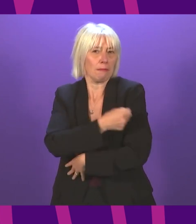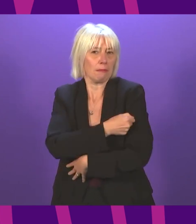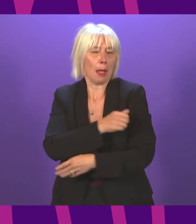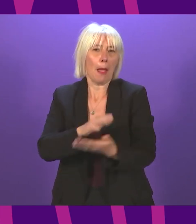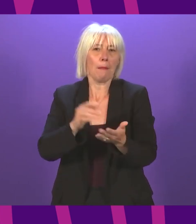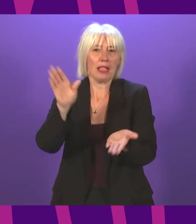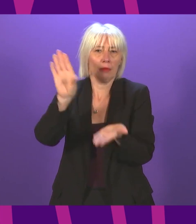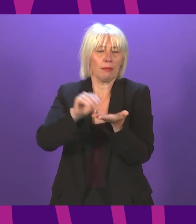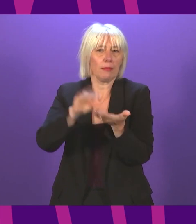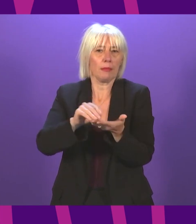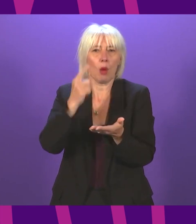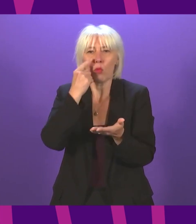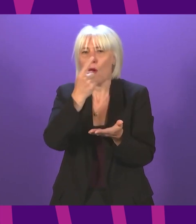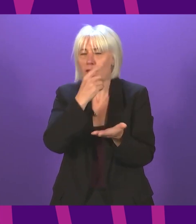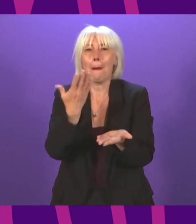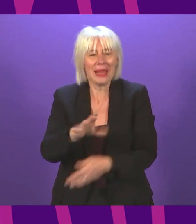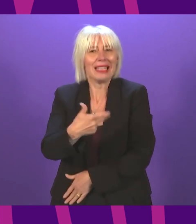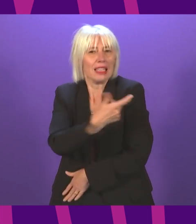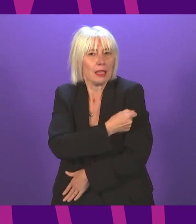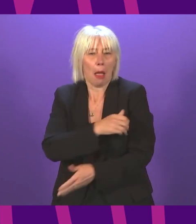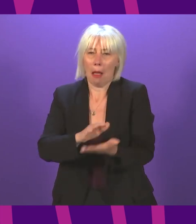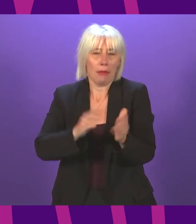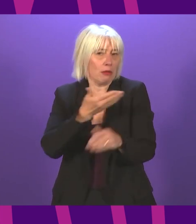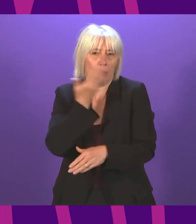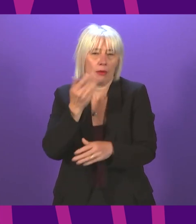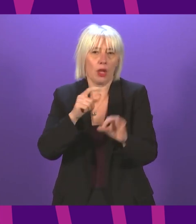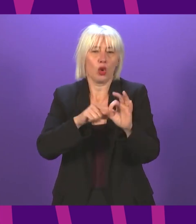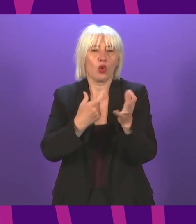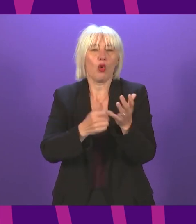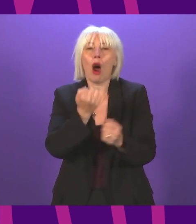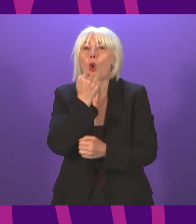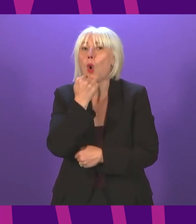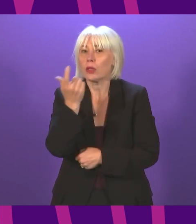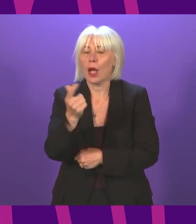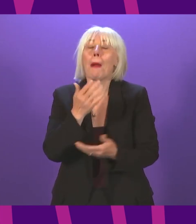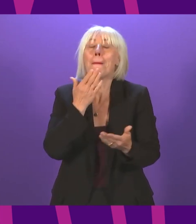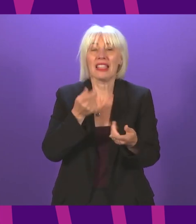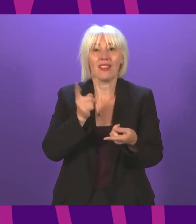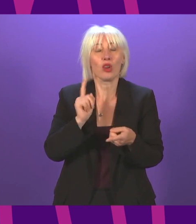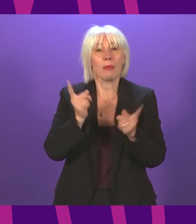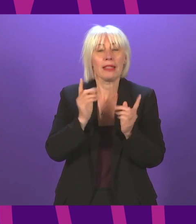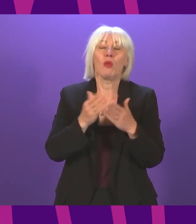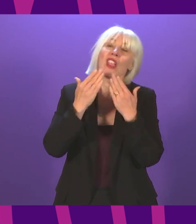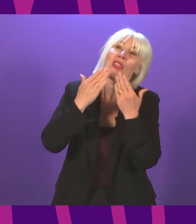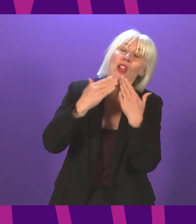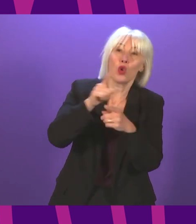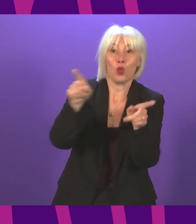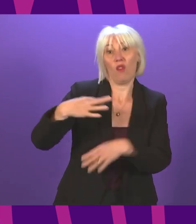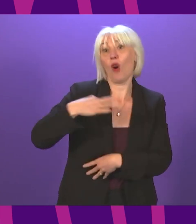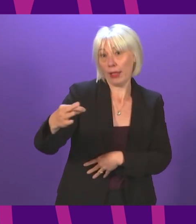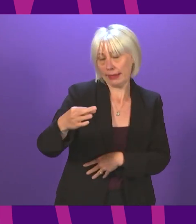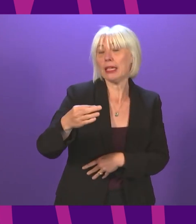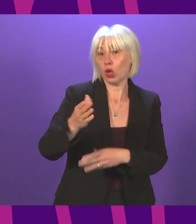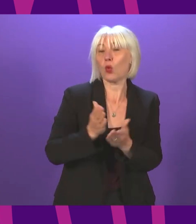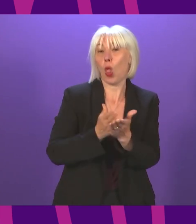therefore no QR code. Will the First Minister join me in thanking those volunteers and also ensure that these volunteers